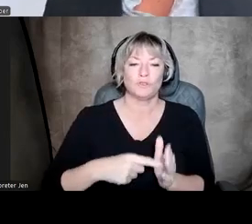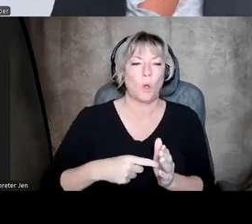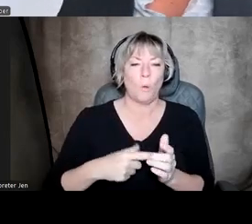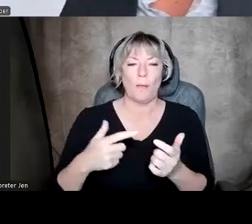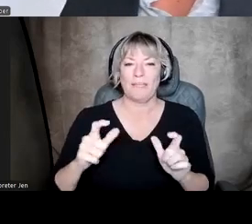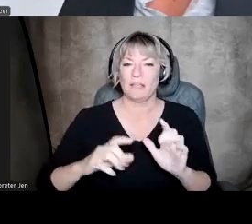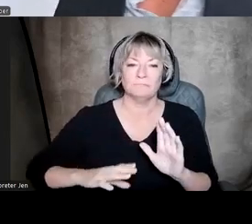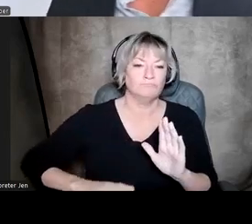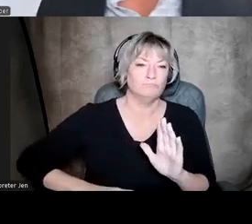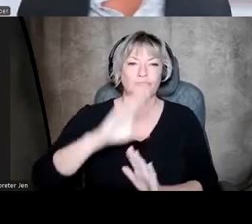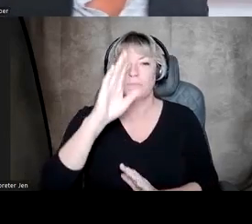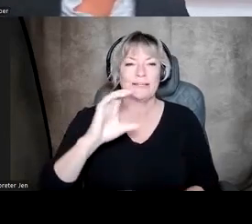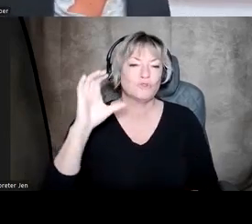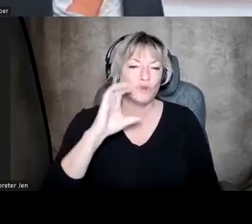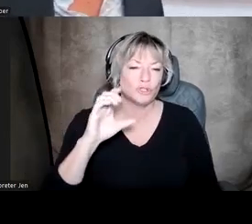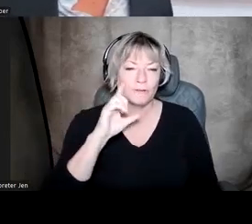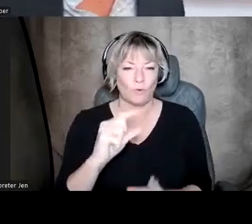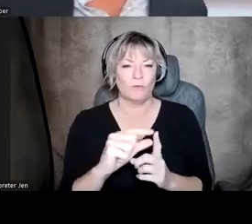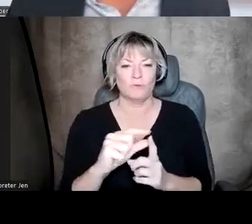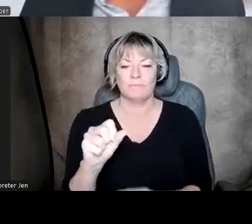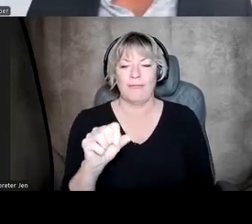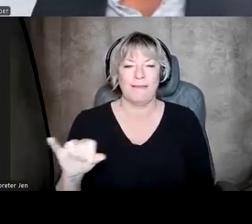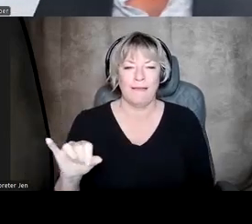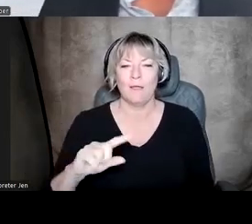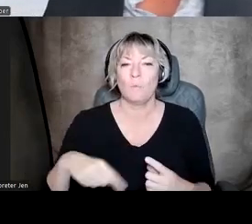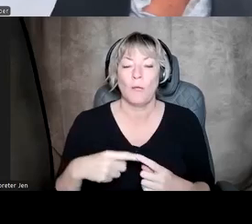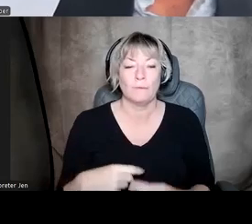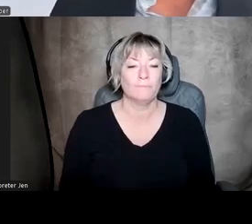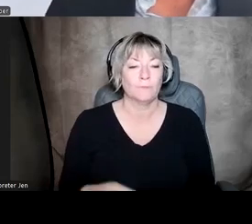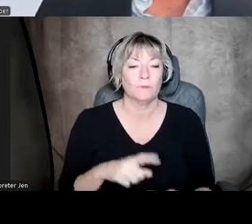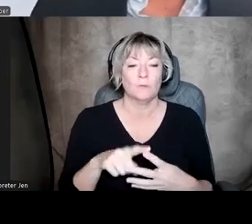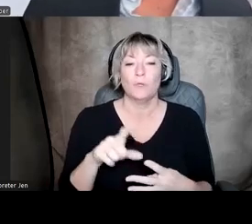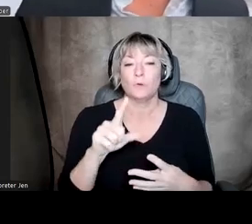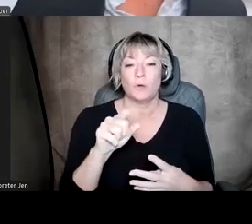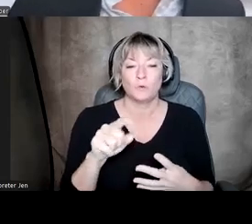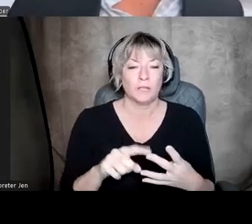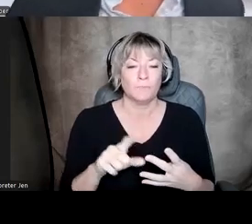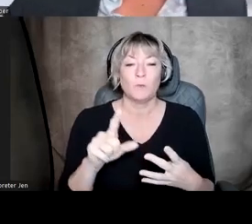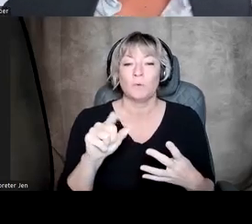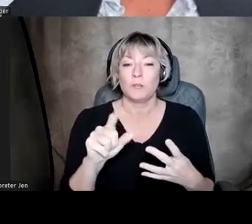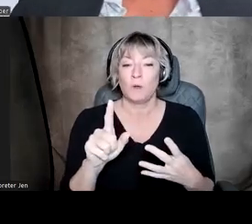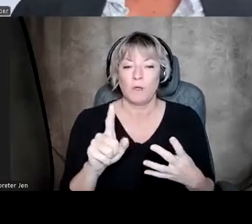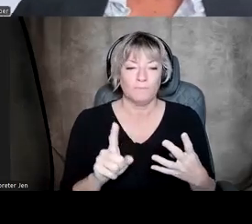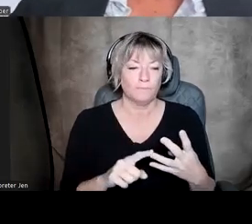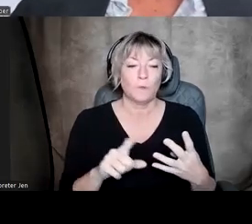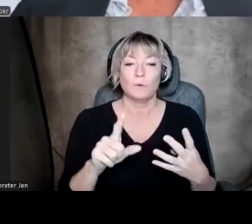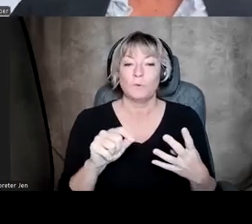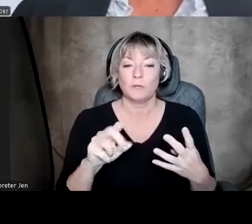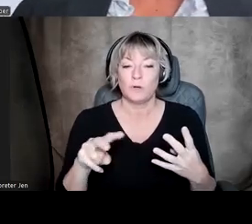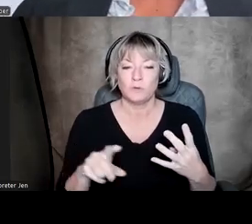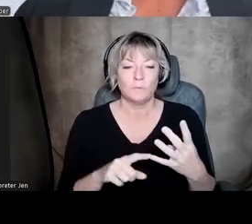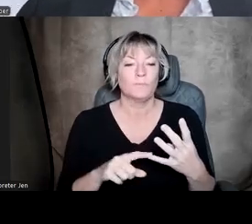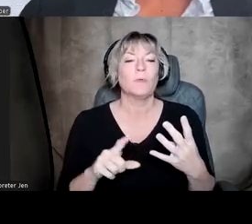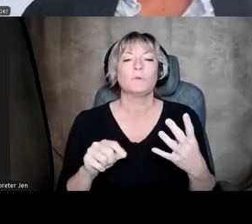in searches for AI? So there's A, 2020, B, 2021, 2022, or